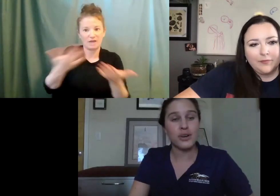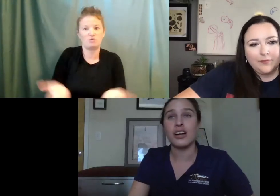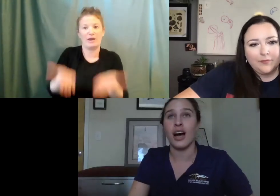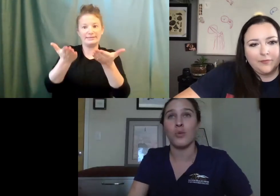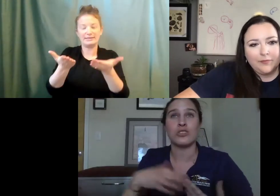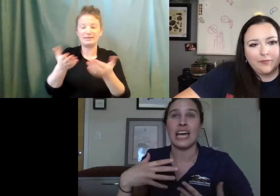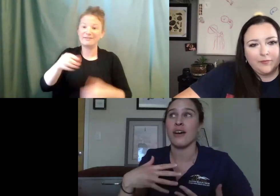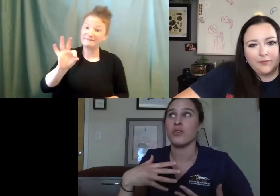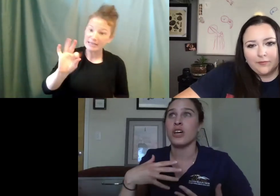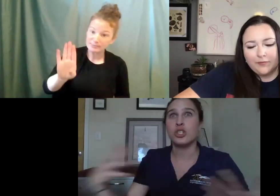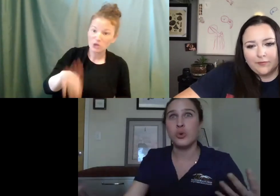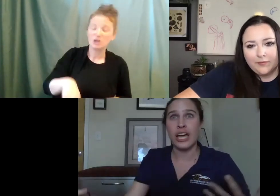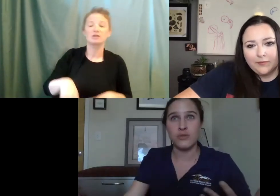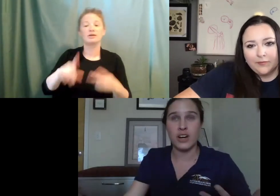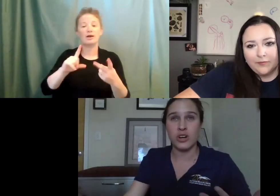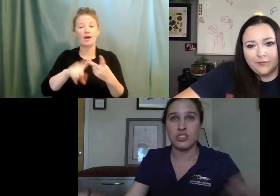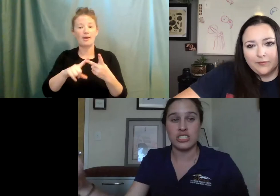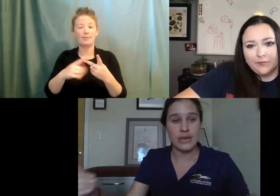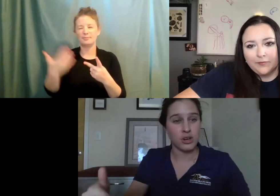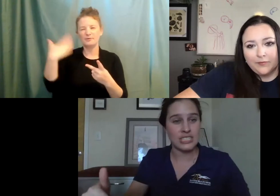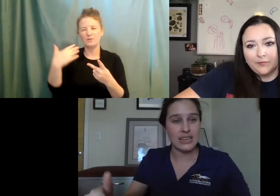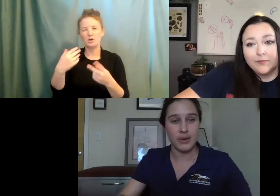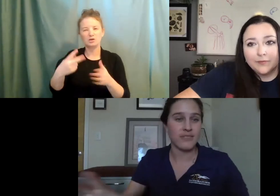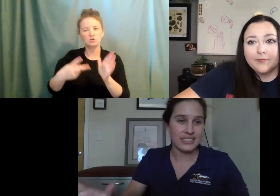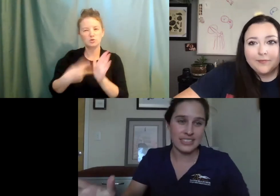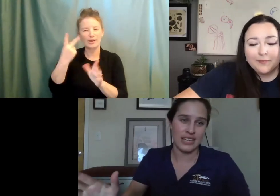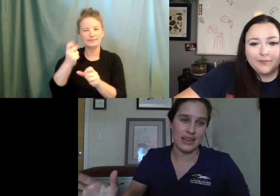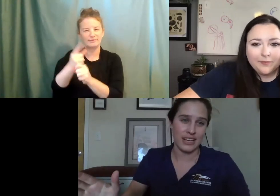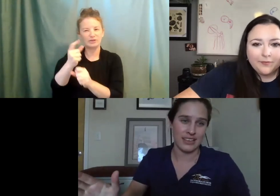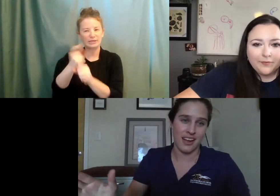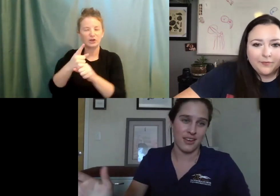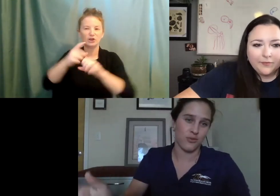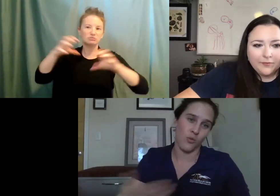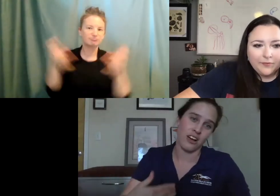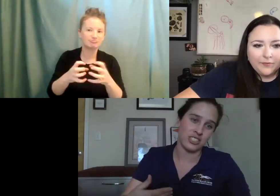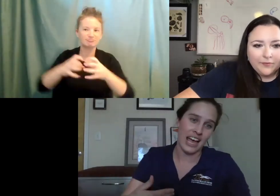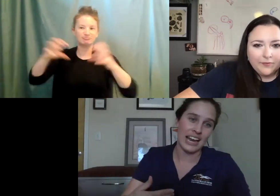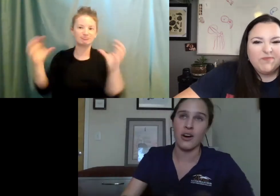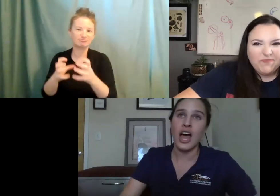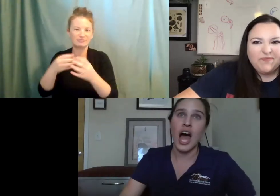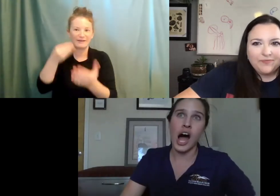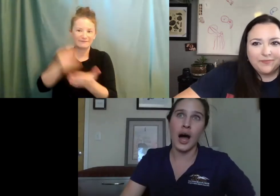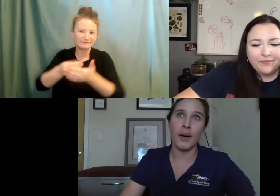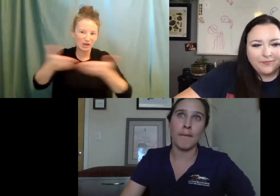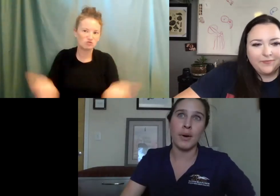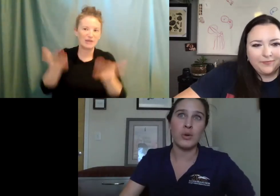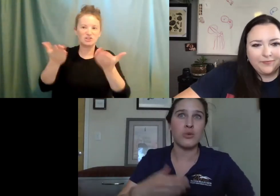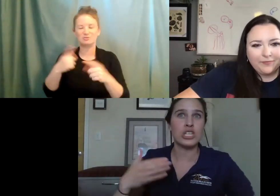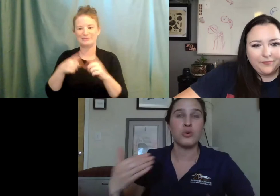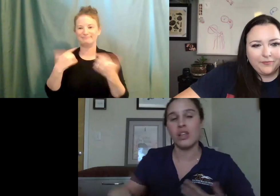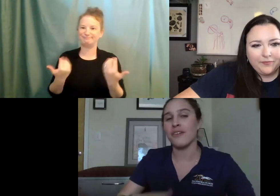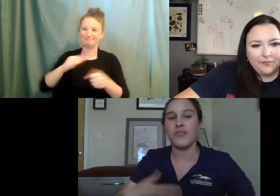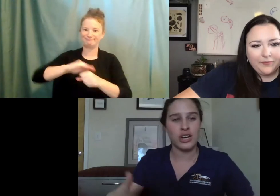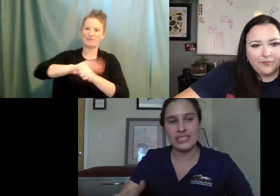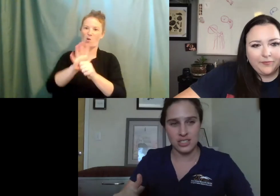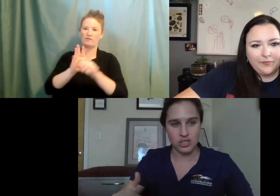Um, we used to have two annual fundraisers in person, but obviously the pandemic has kind of washed that out. Um, but we,